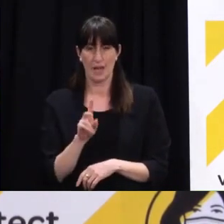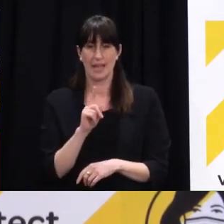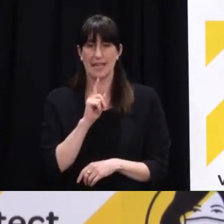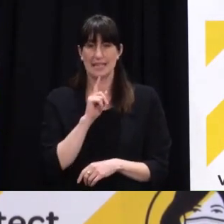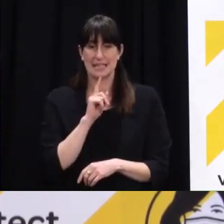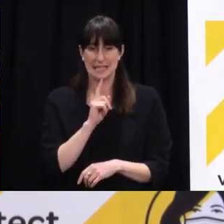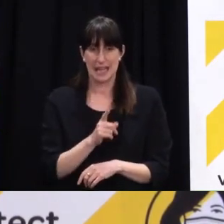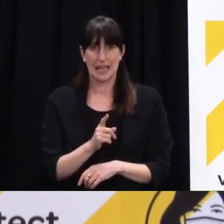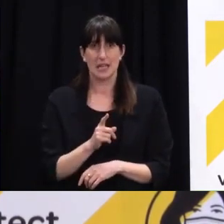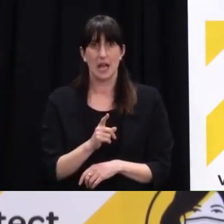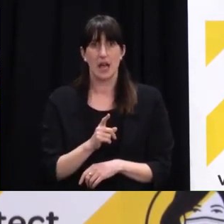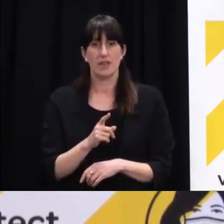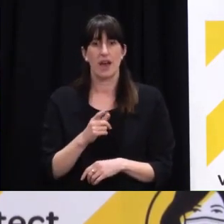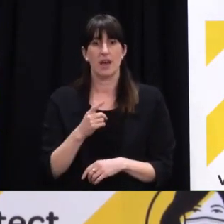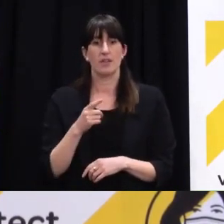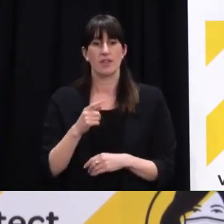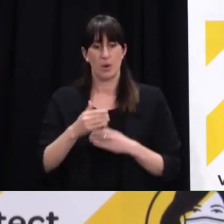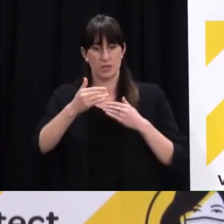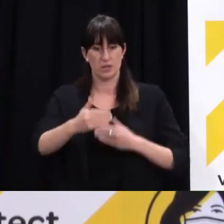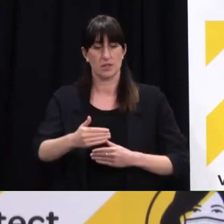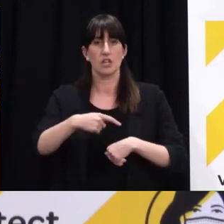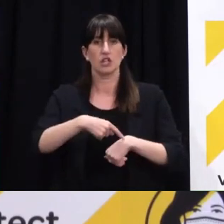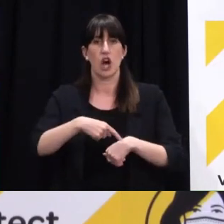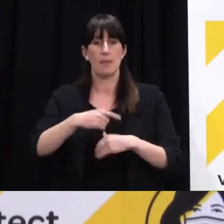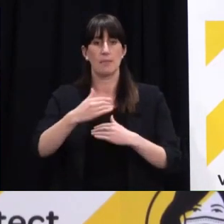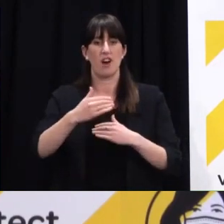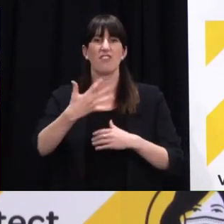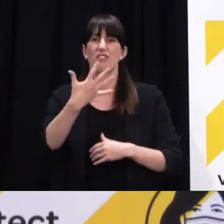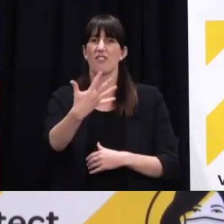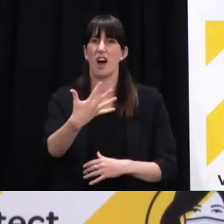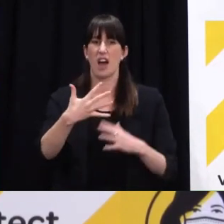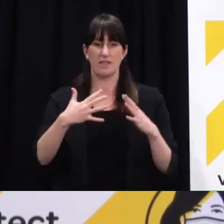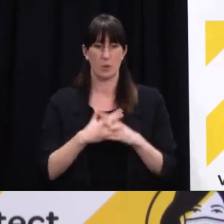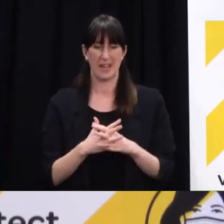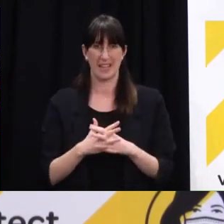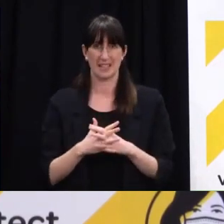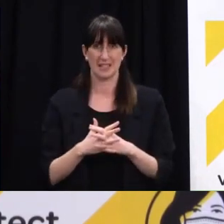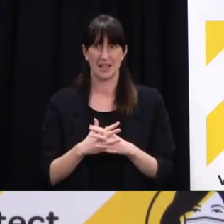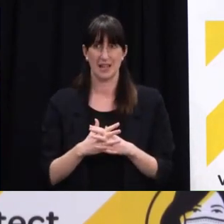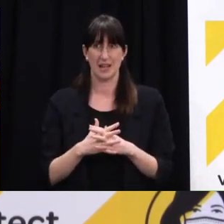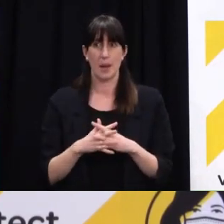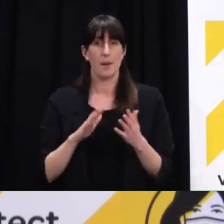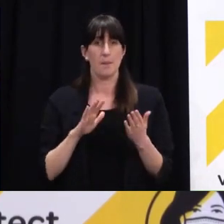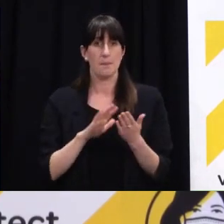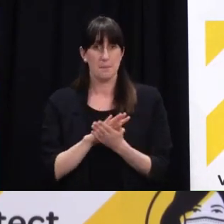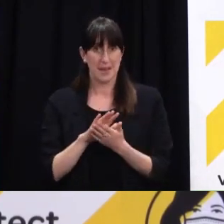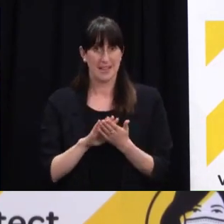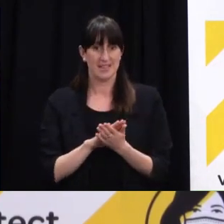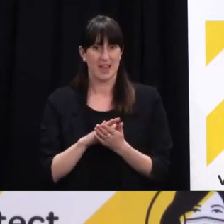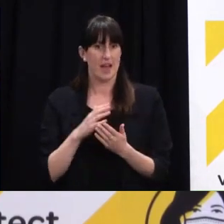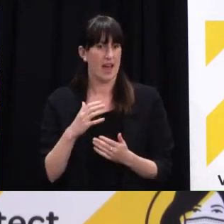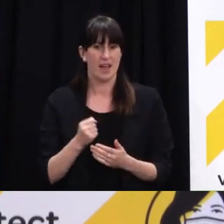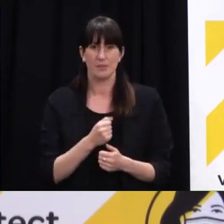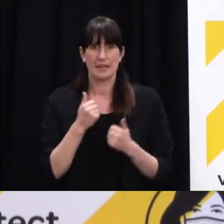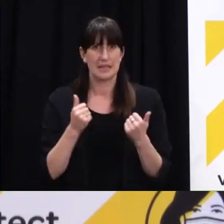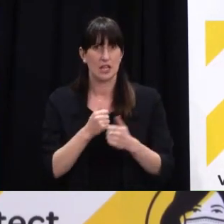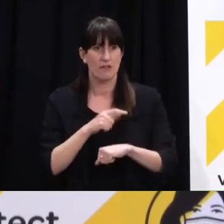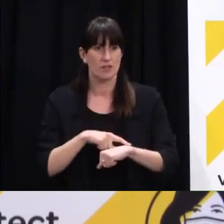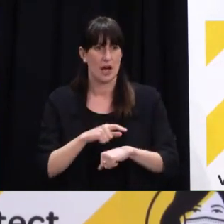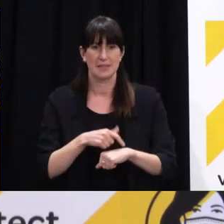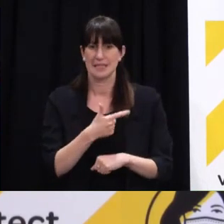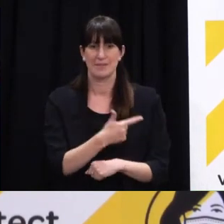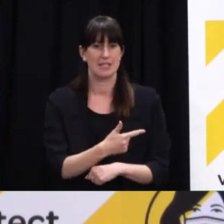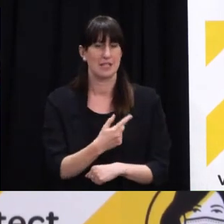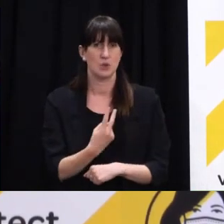was five weeks and people would have had 72 hours and the cases were at 38 odd a day versus